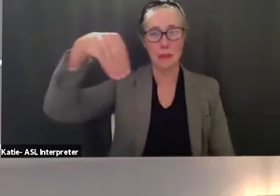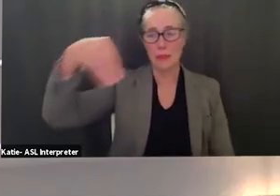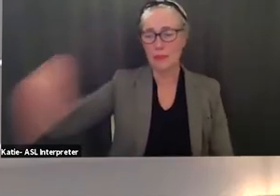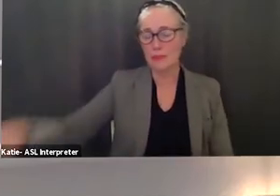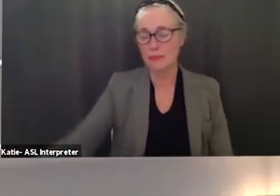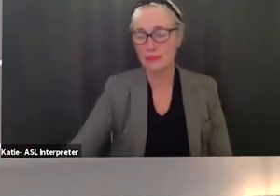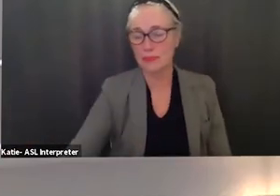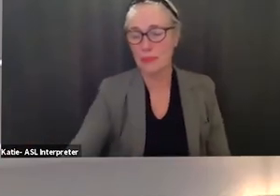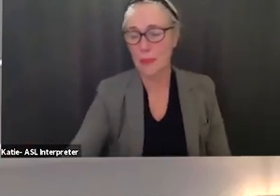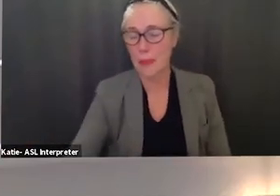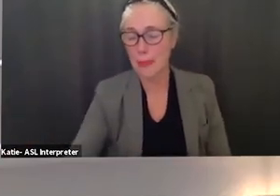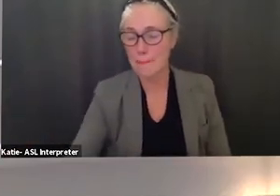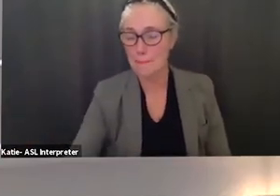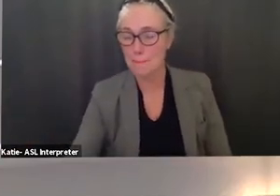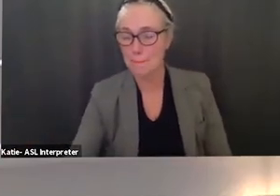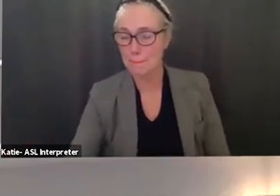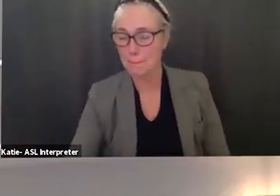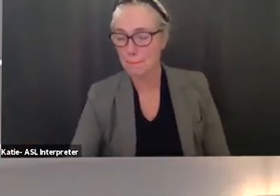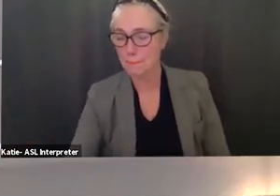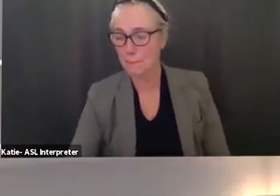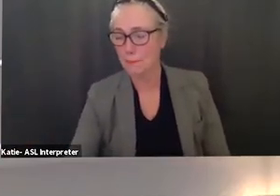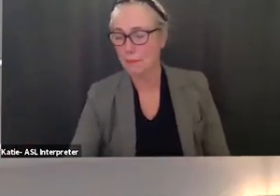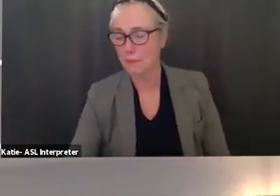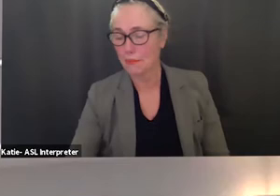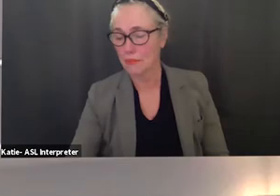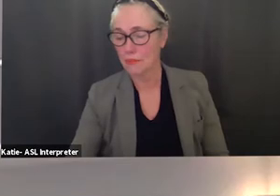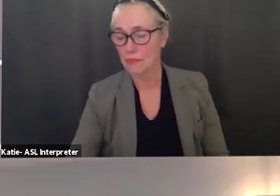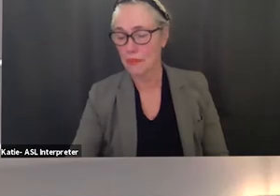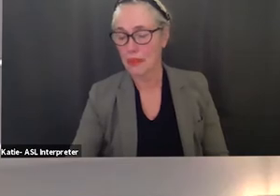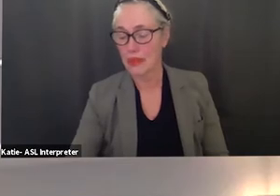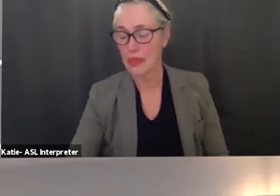our next speaker is danny piola